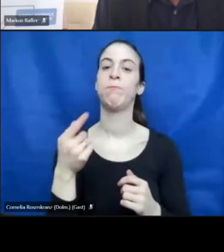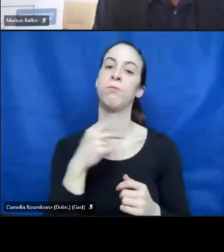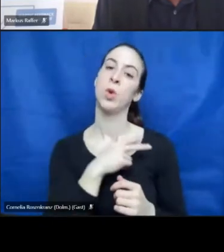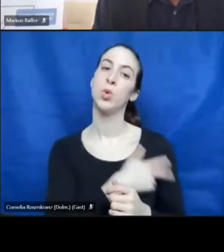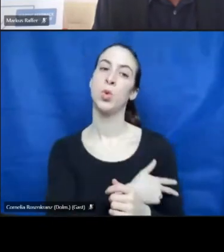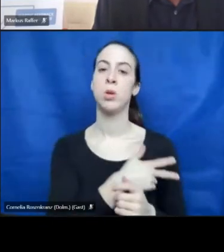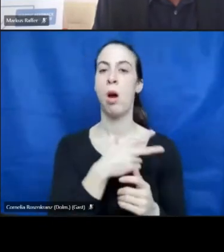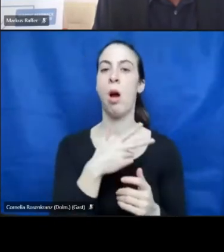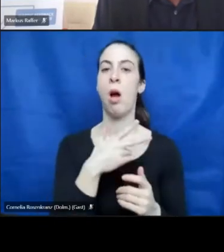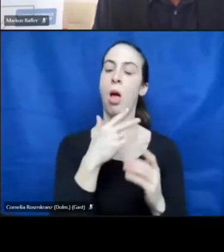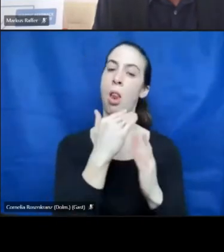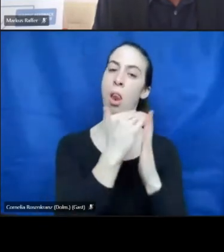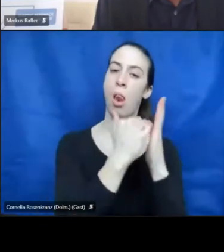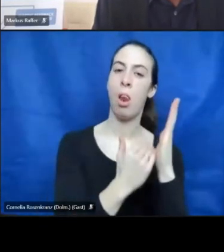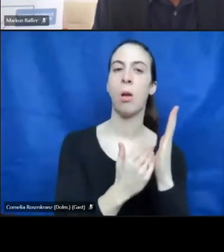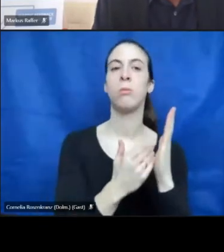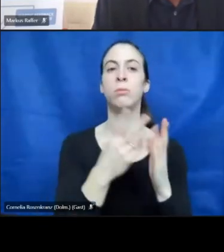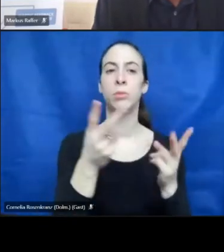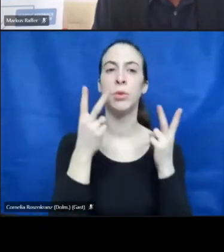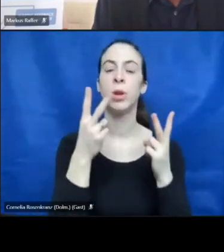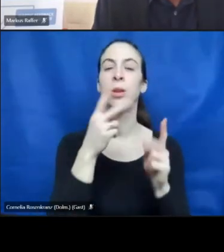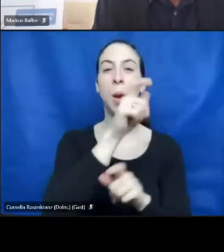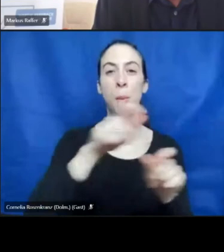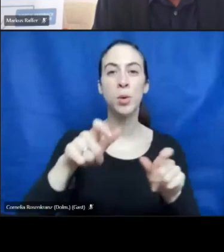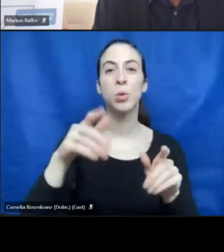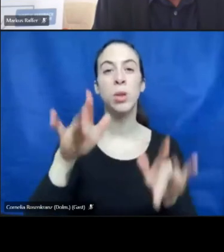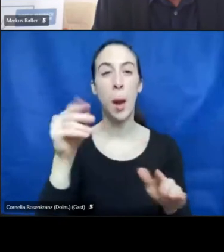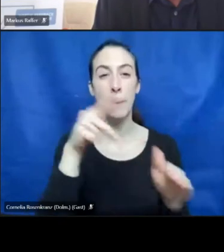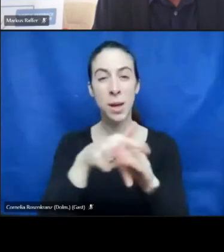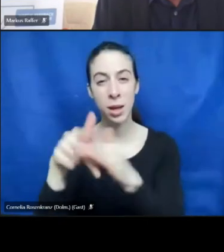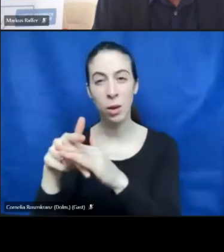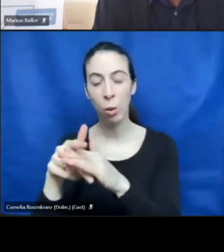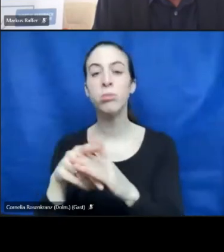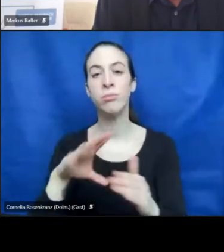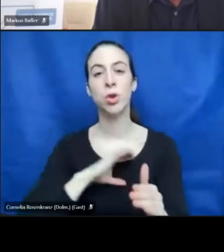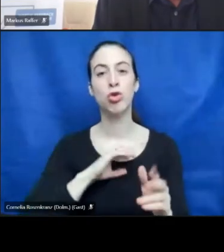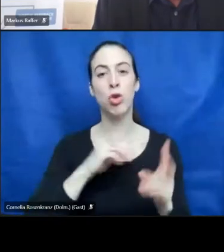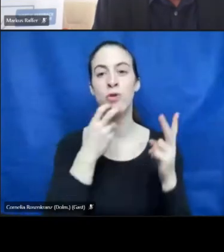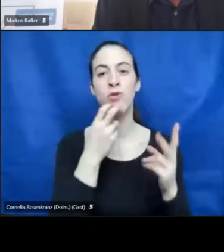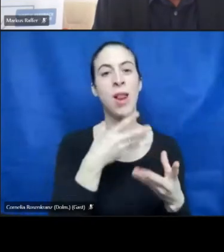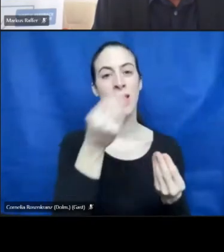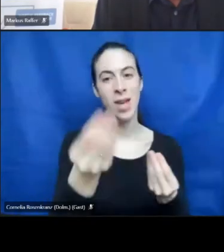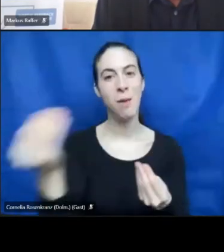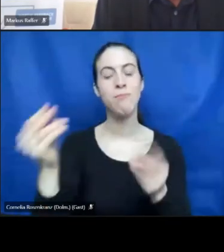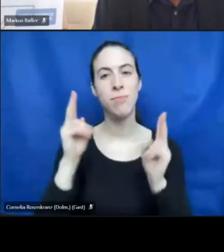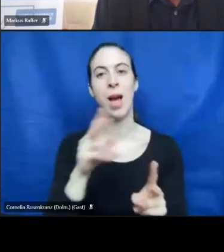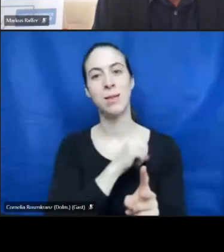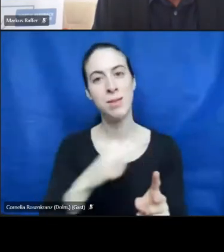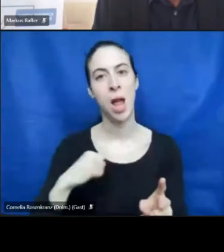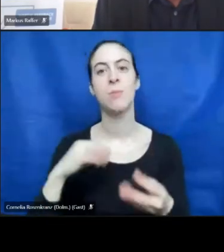give as many individuals with disabilities the chance to become entrepreneurs as possible.